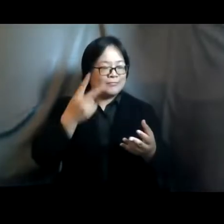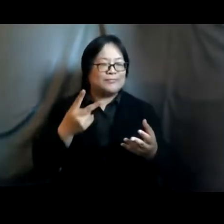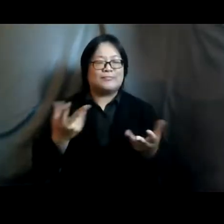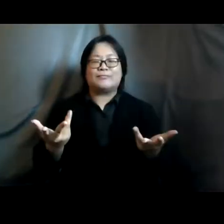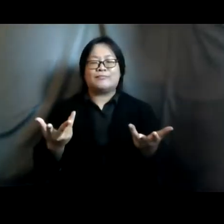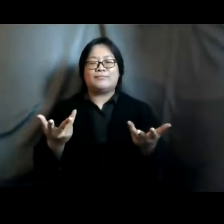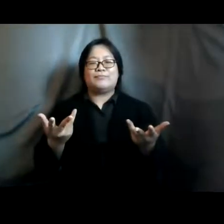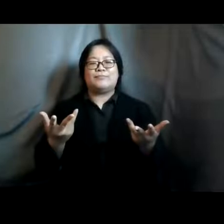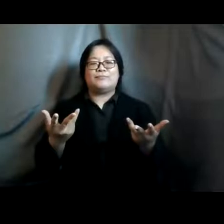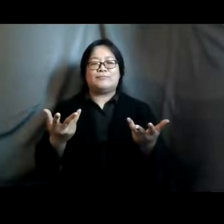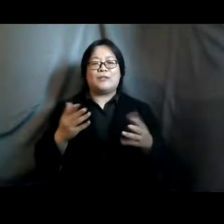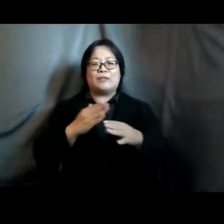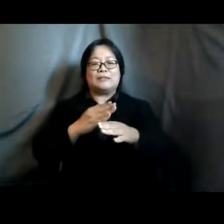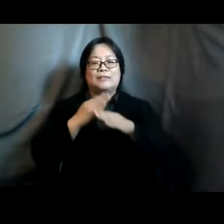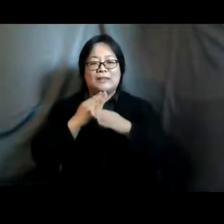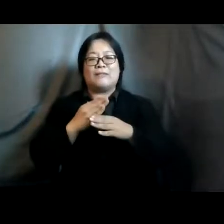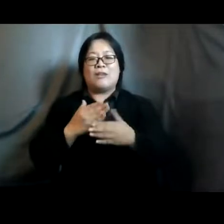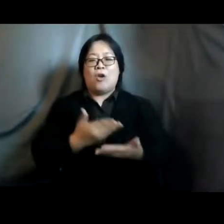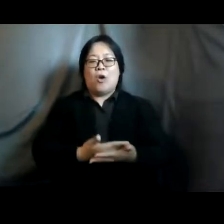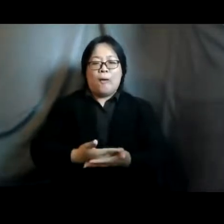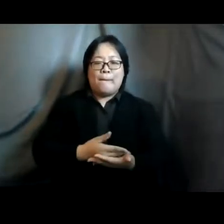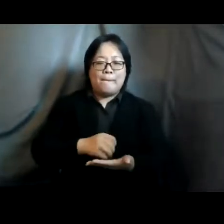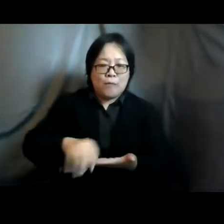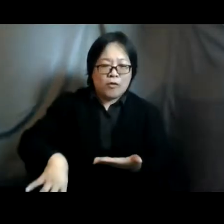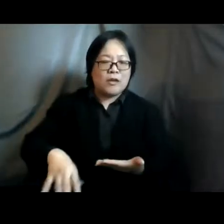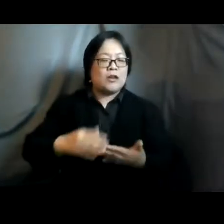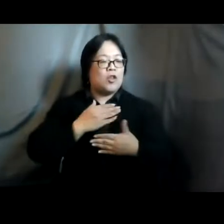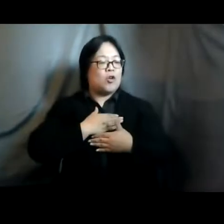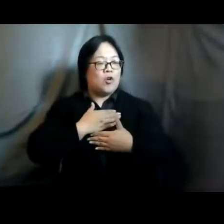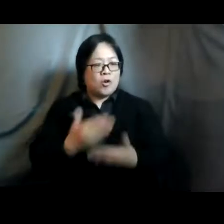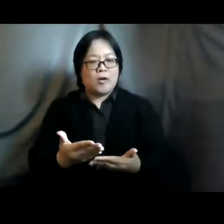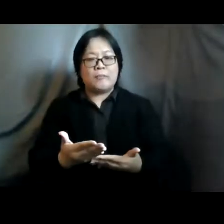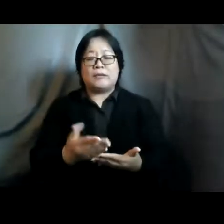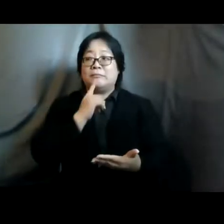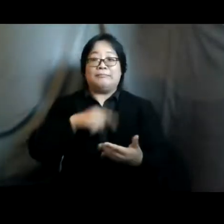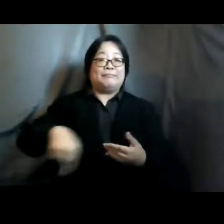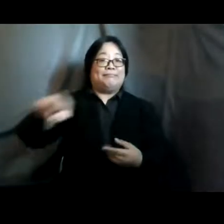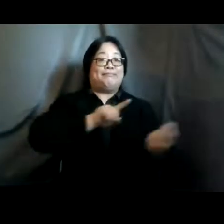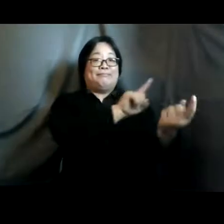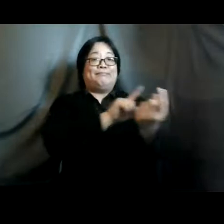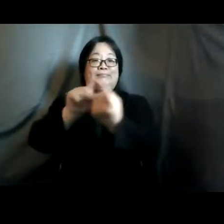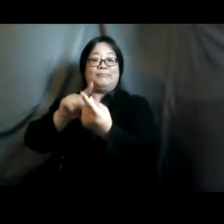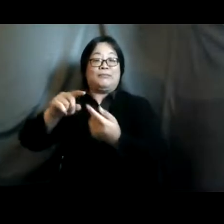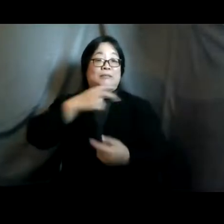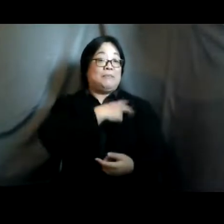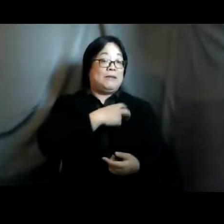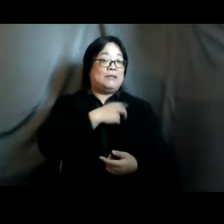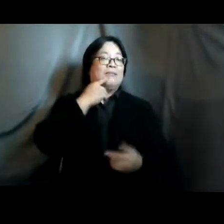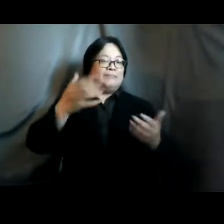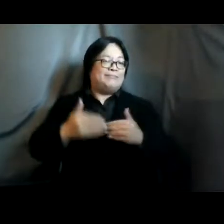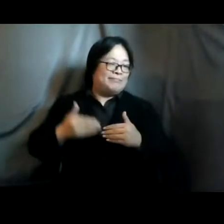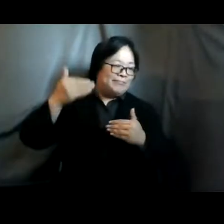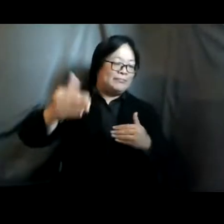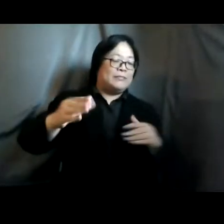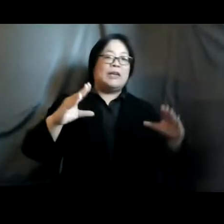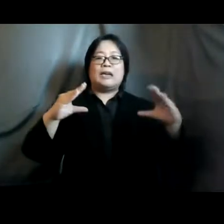abortion right and the commitment that actually governments made in beijing was to go one step beyond cairo and review